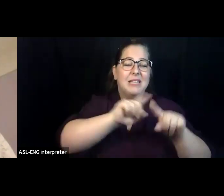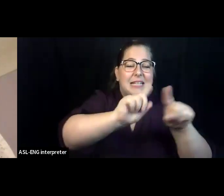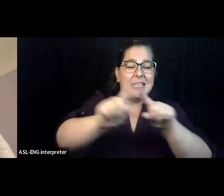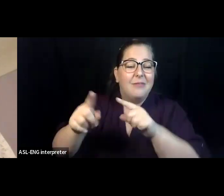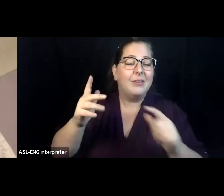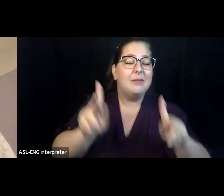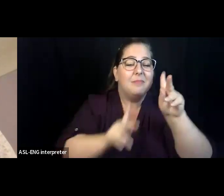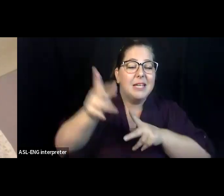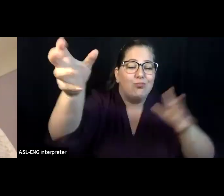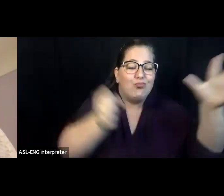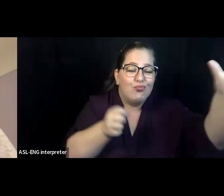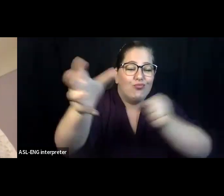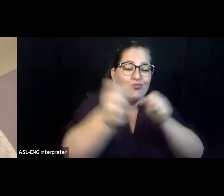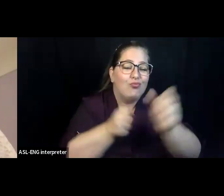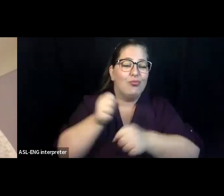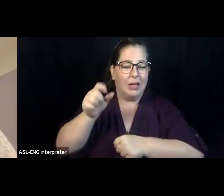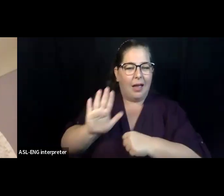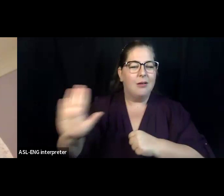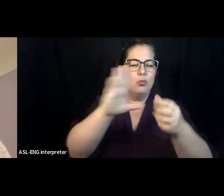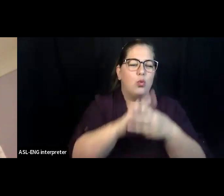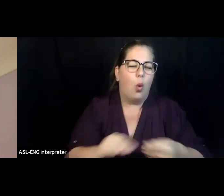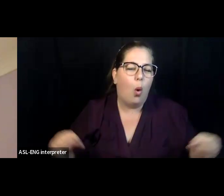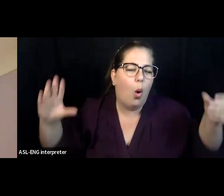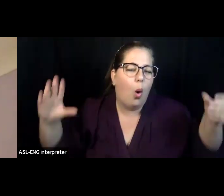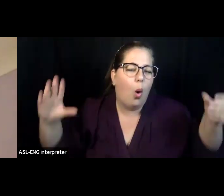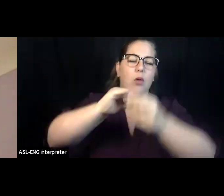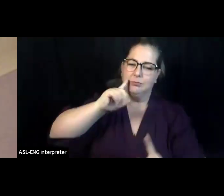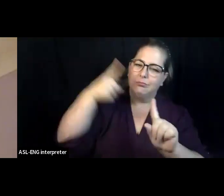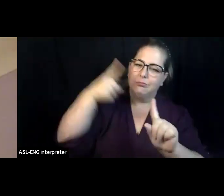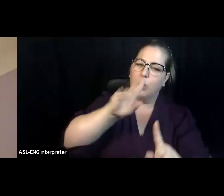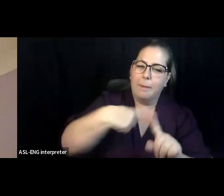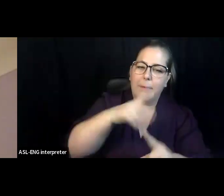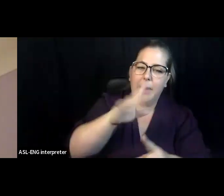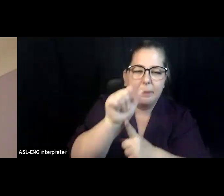um, um, but also it gives a range of the types of programs that we see coming moving forward.